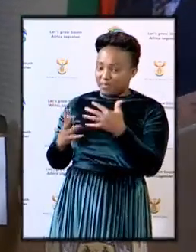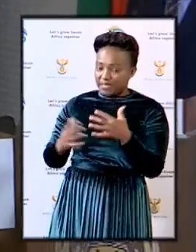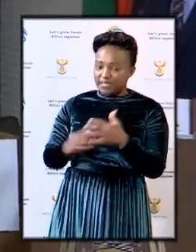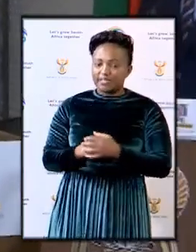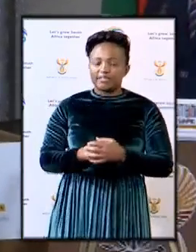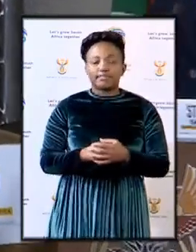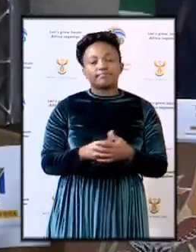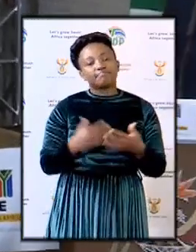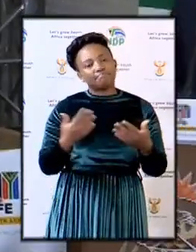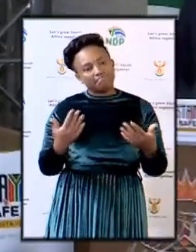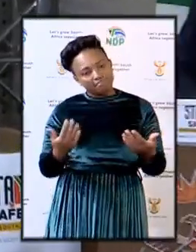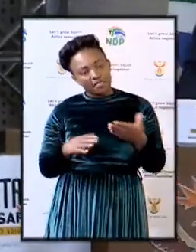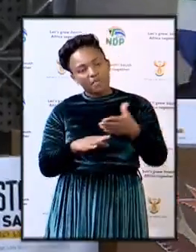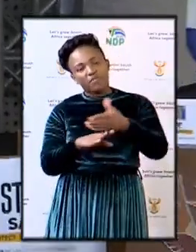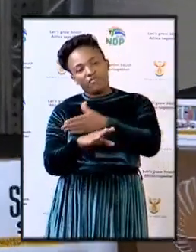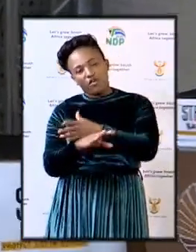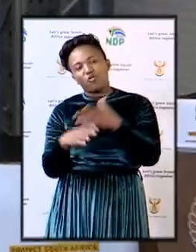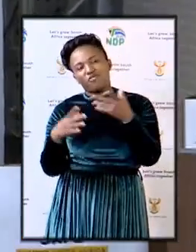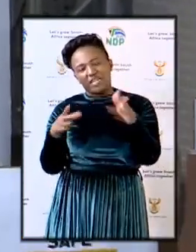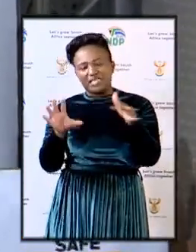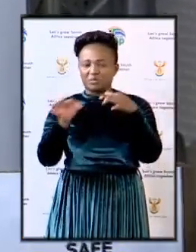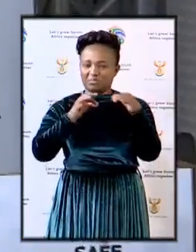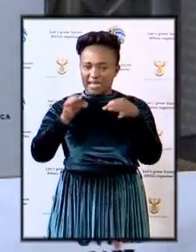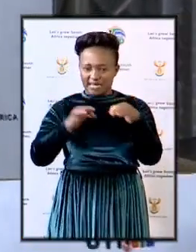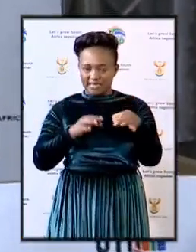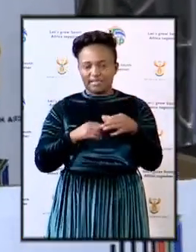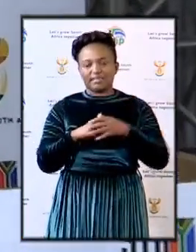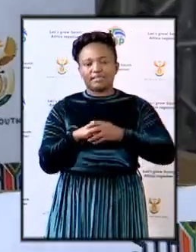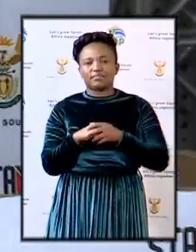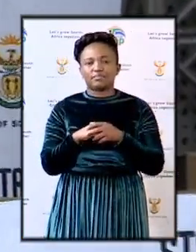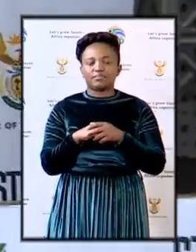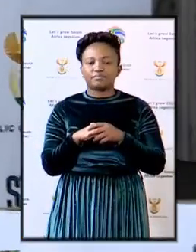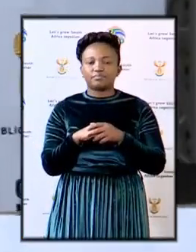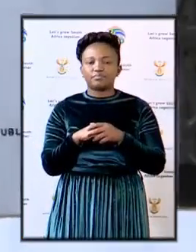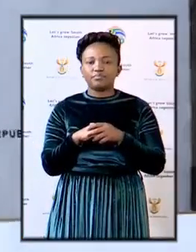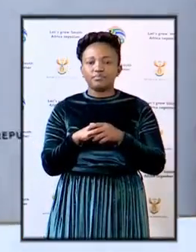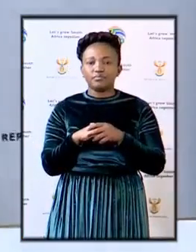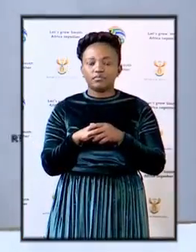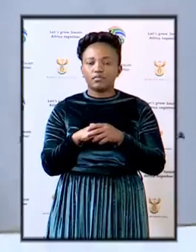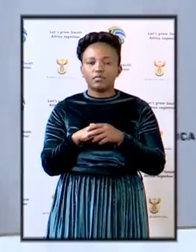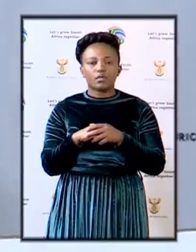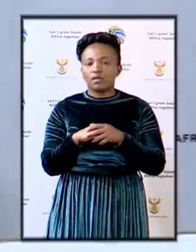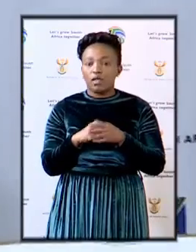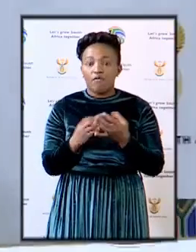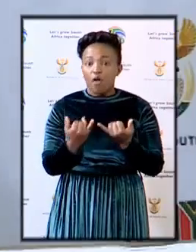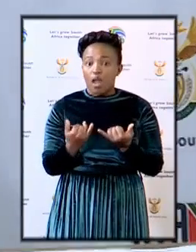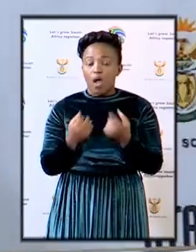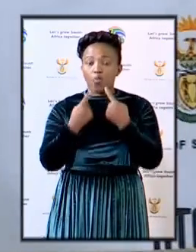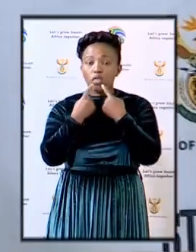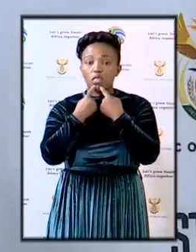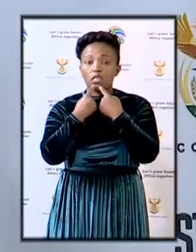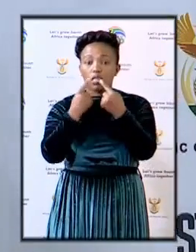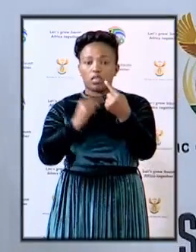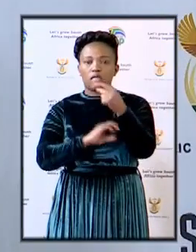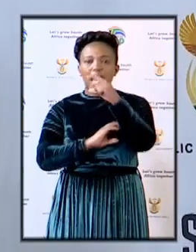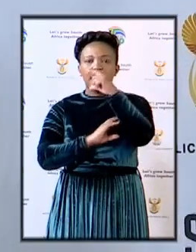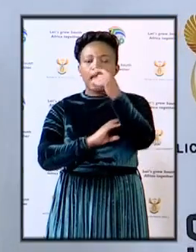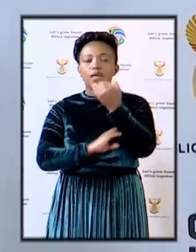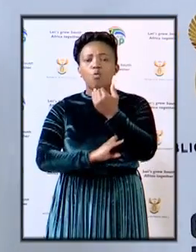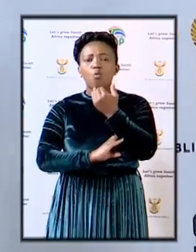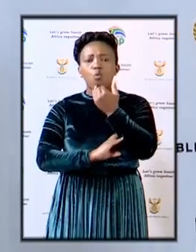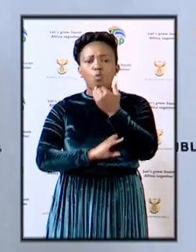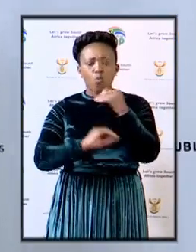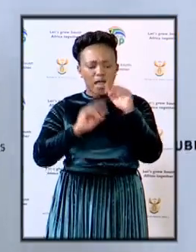as we have indicated our practices that we do not name the people that we are